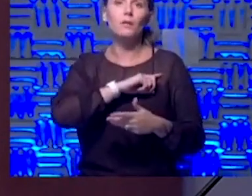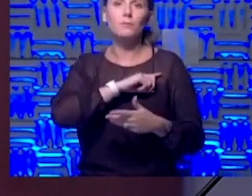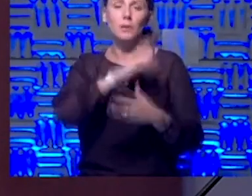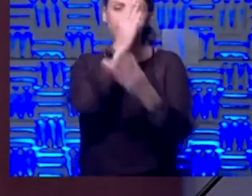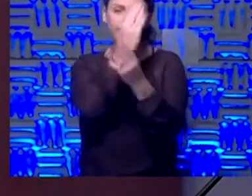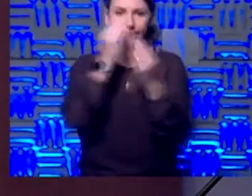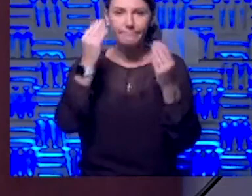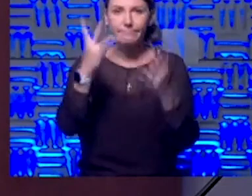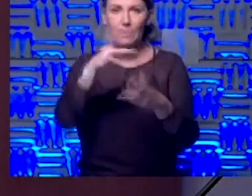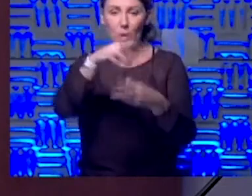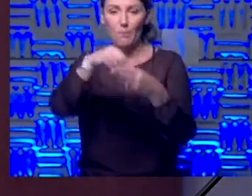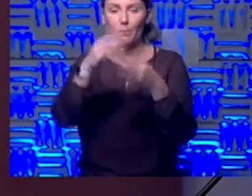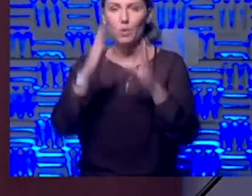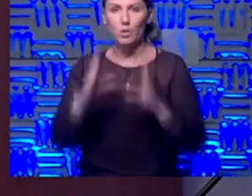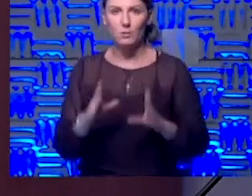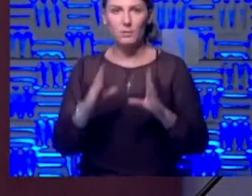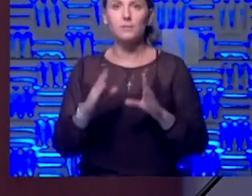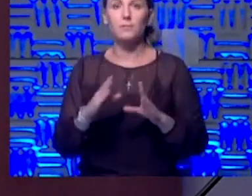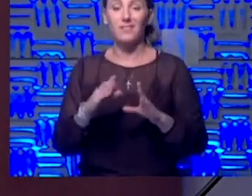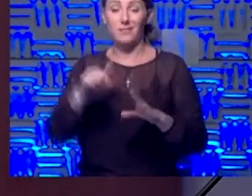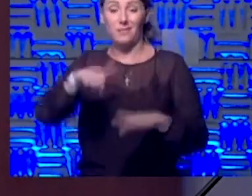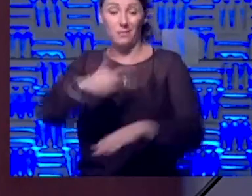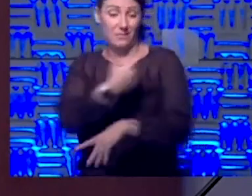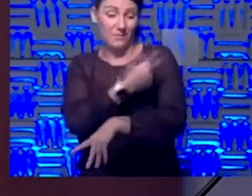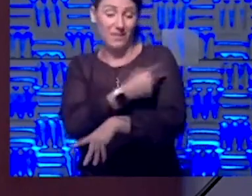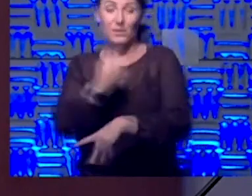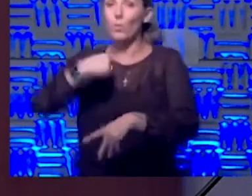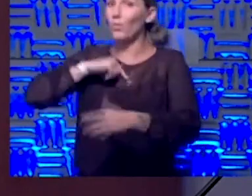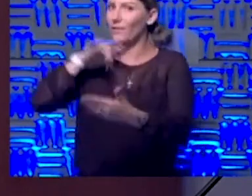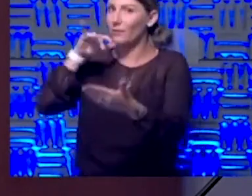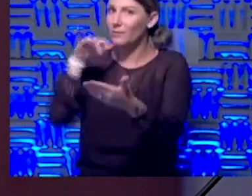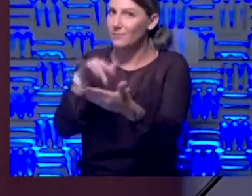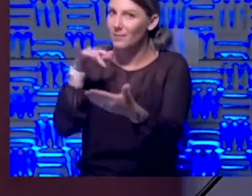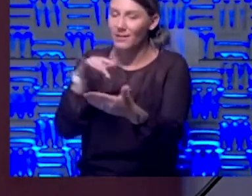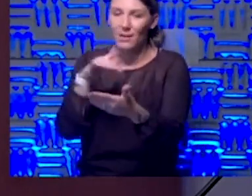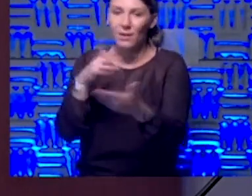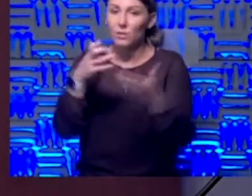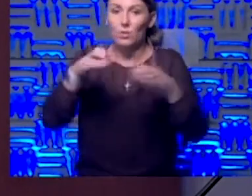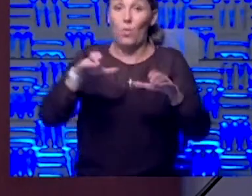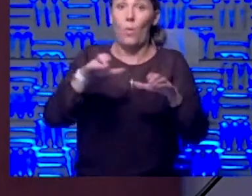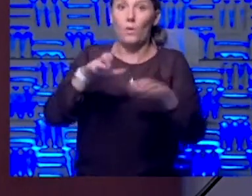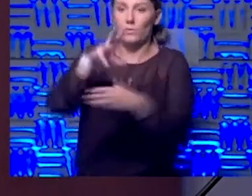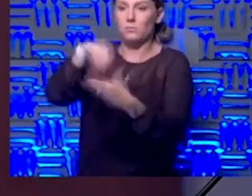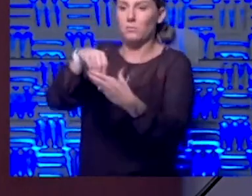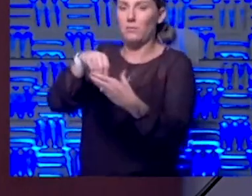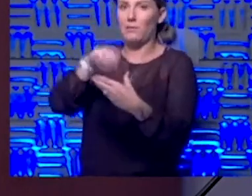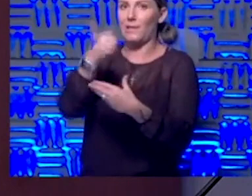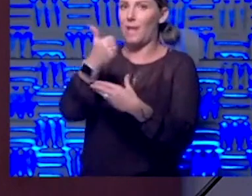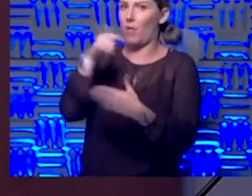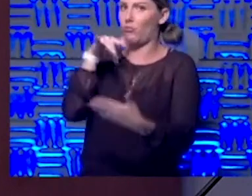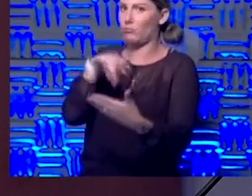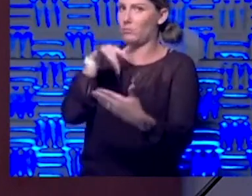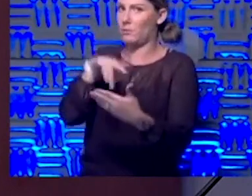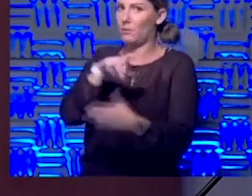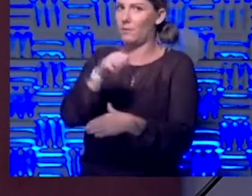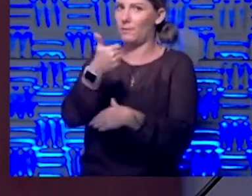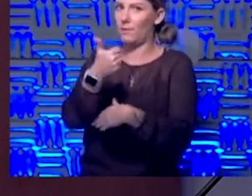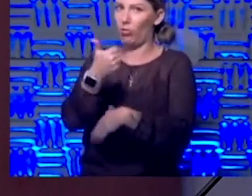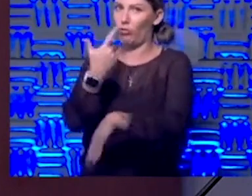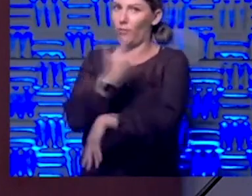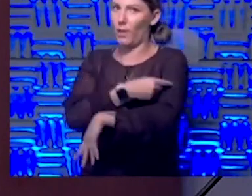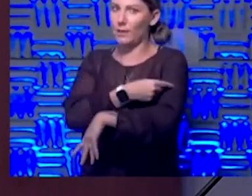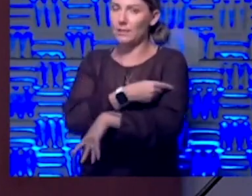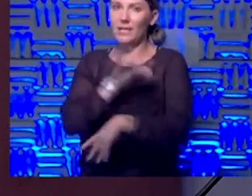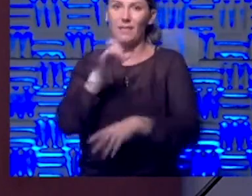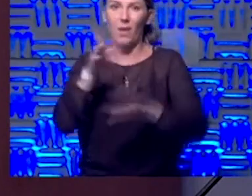participants, this is the vaccine we're studying. We don't want you to participate in another. study of another vaccine, because